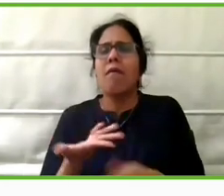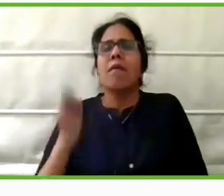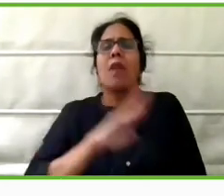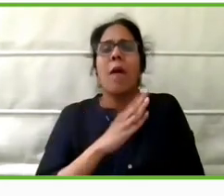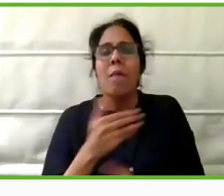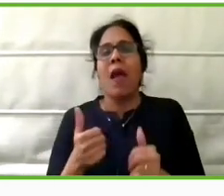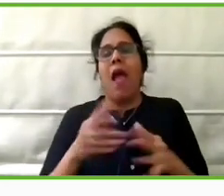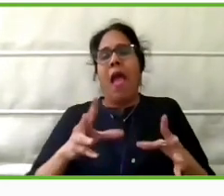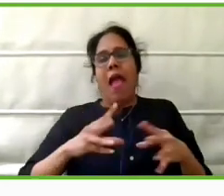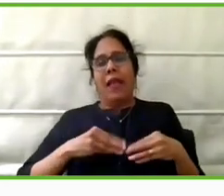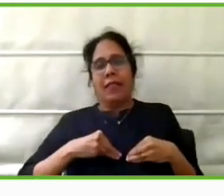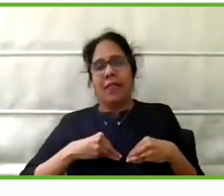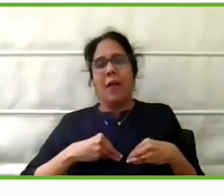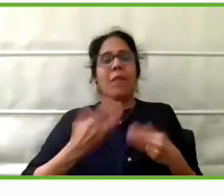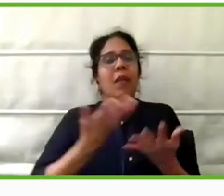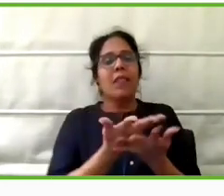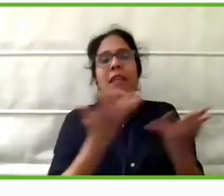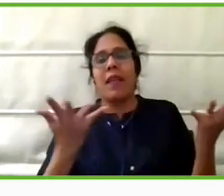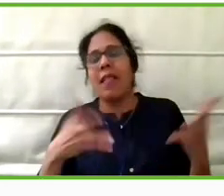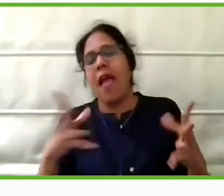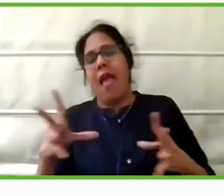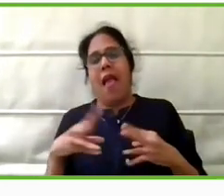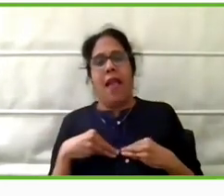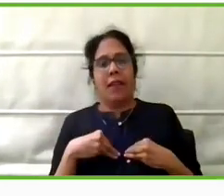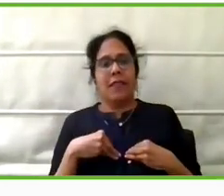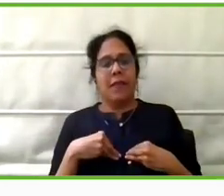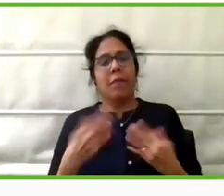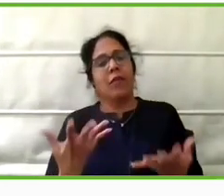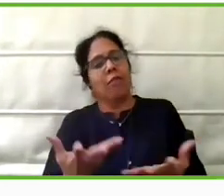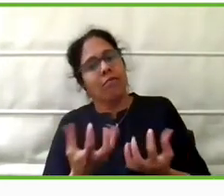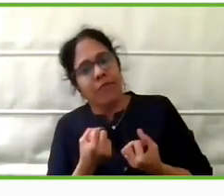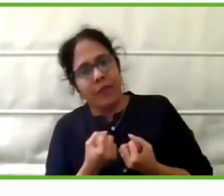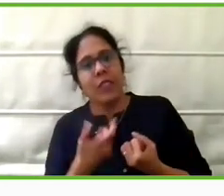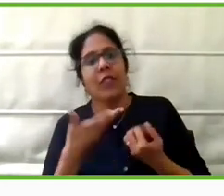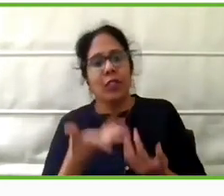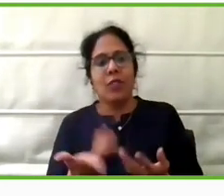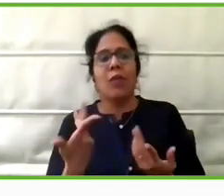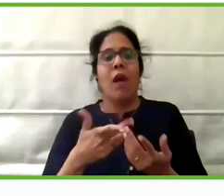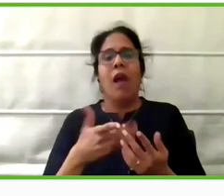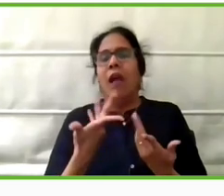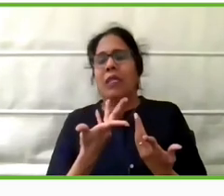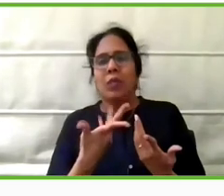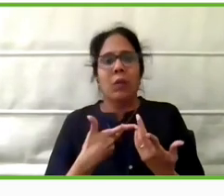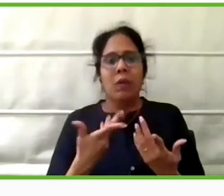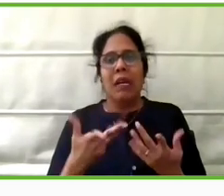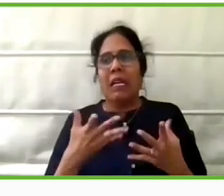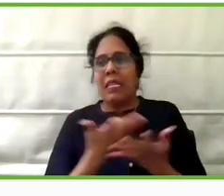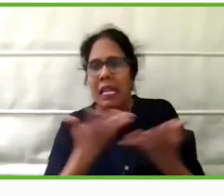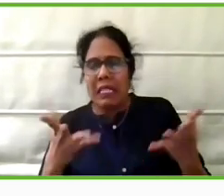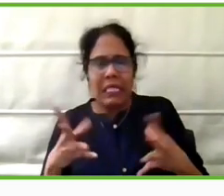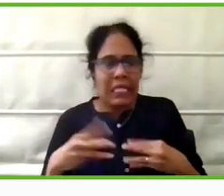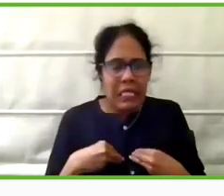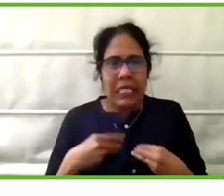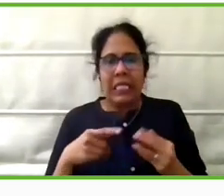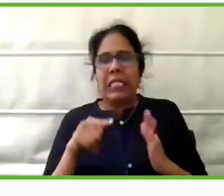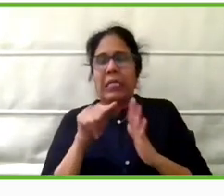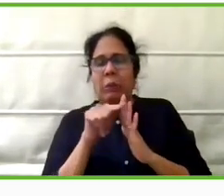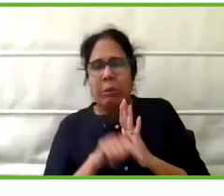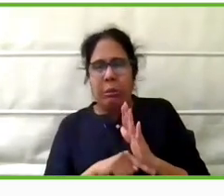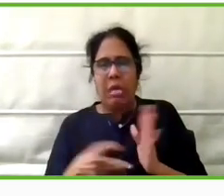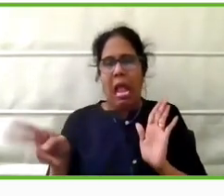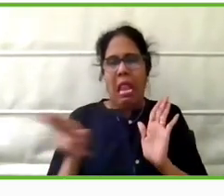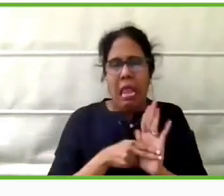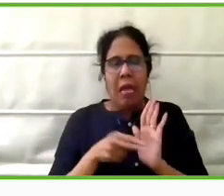acceptance of the device so that you reduce the stigma that's associated with using the device and